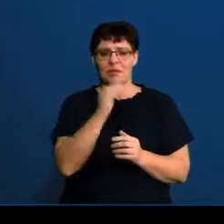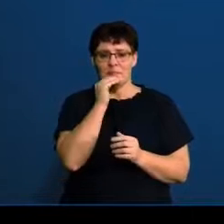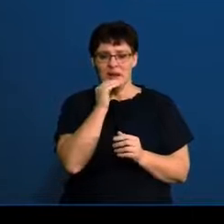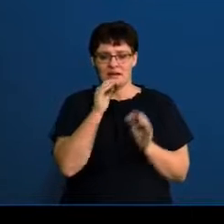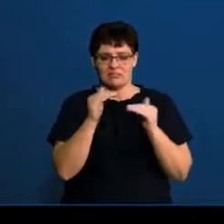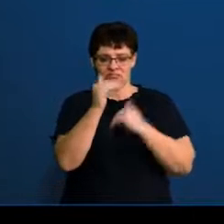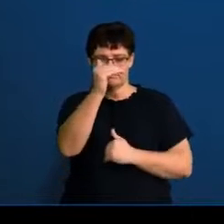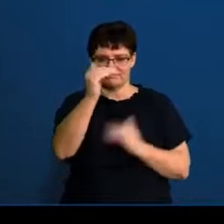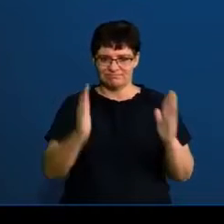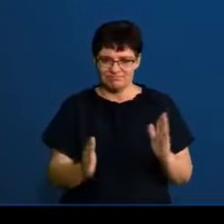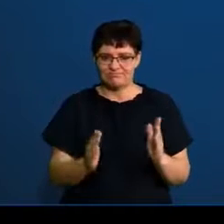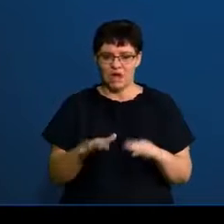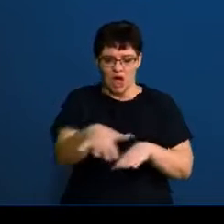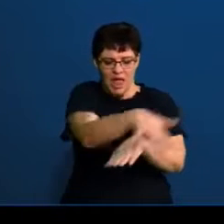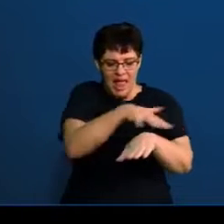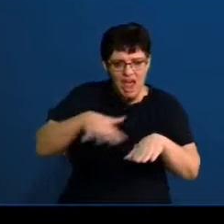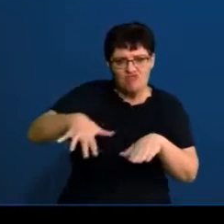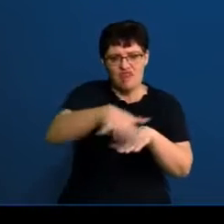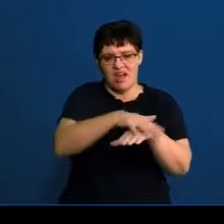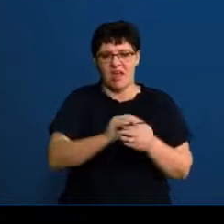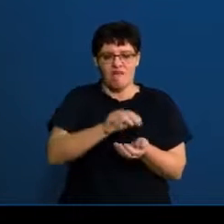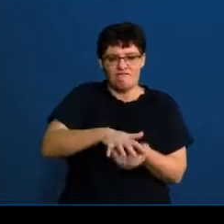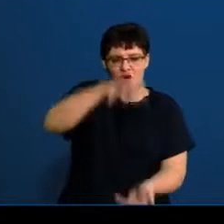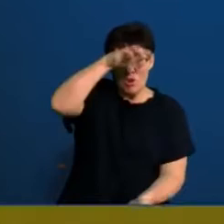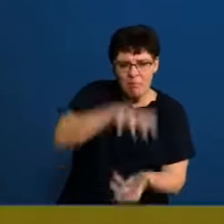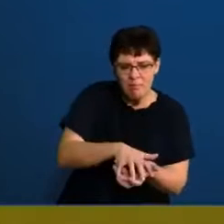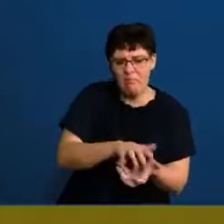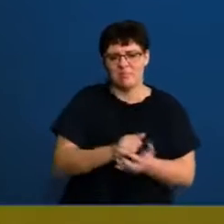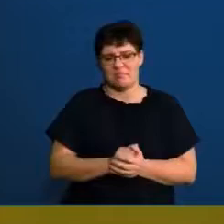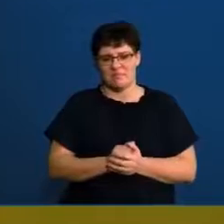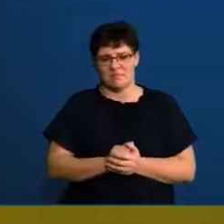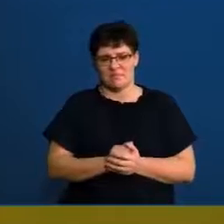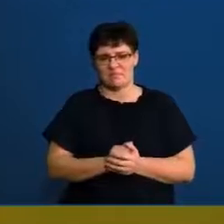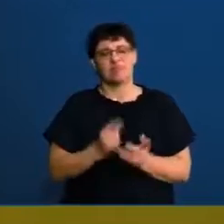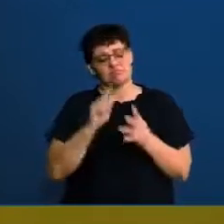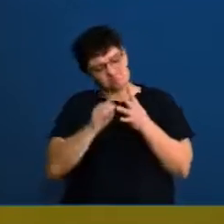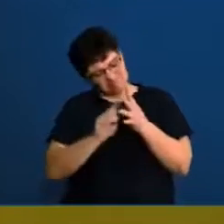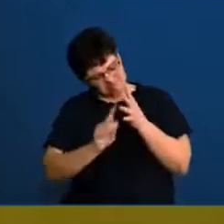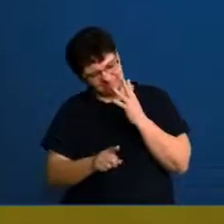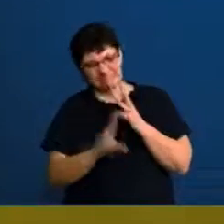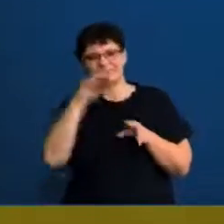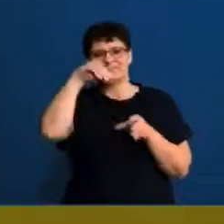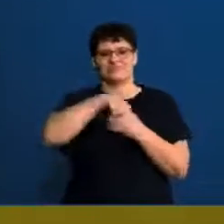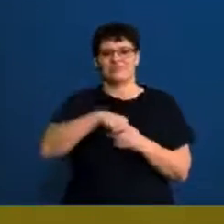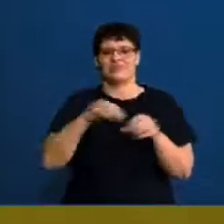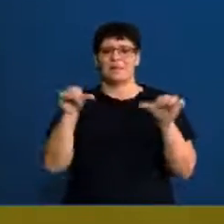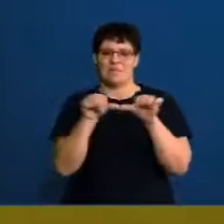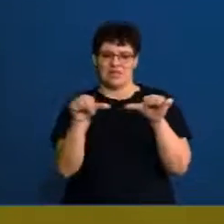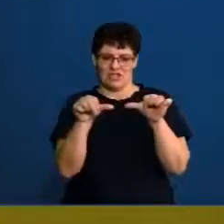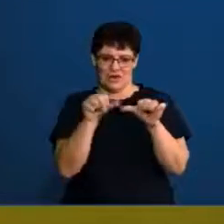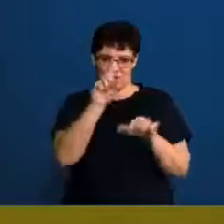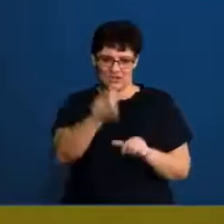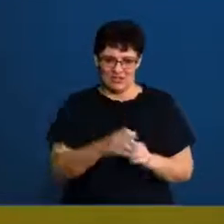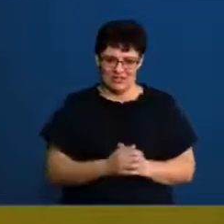perimeter, surface area, maybe volume. Those are all different things that would come into our measurement